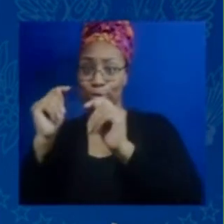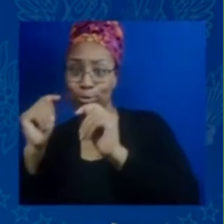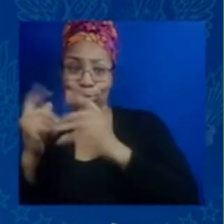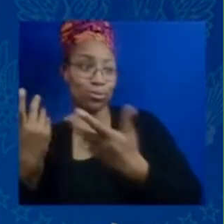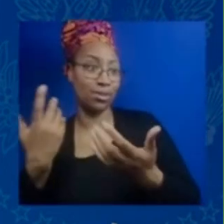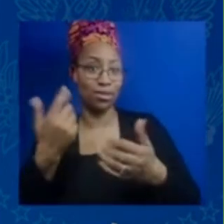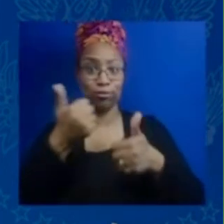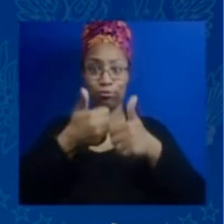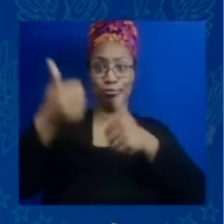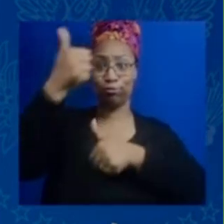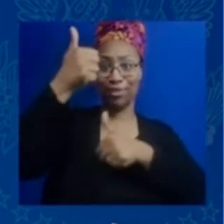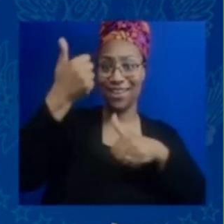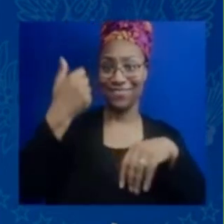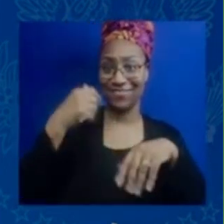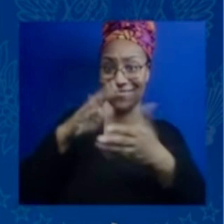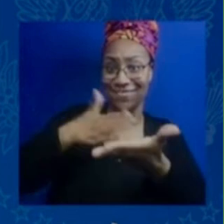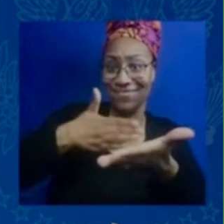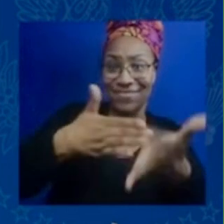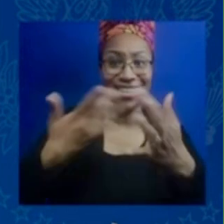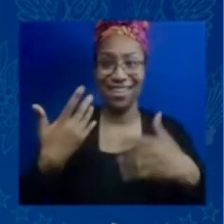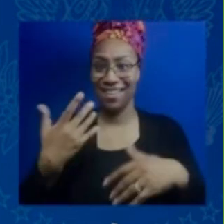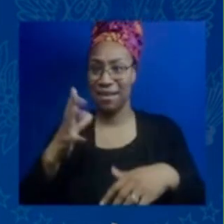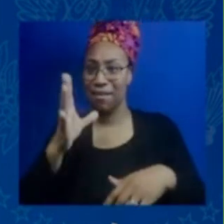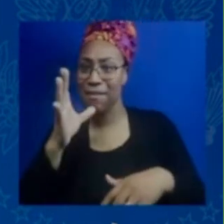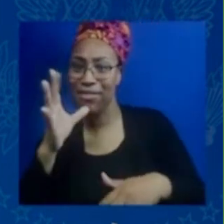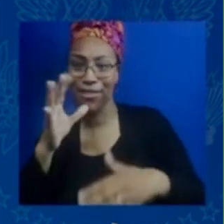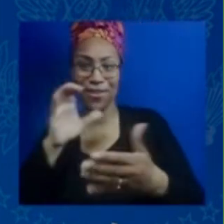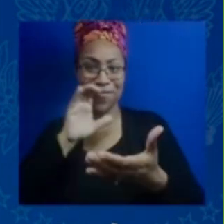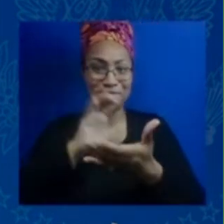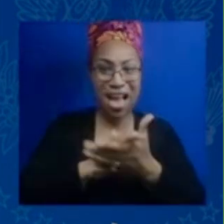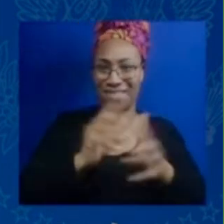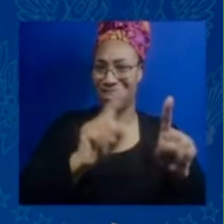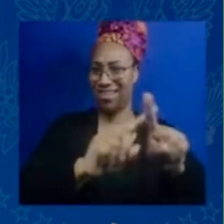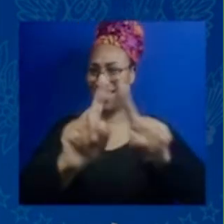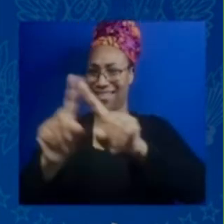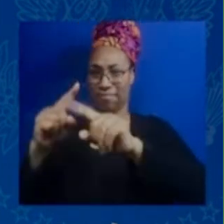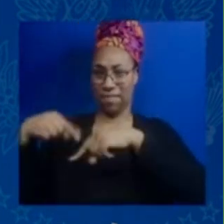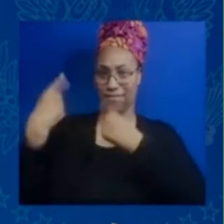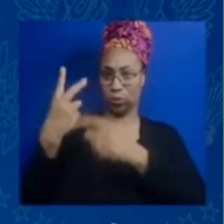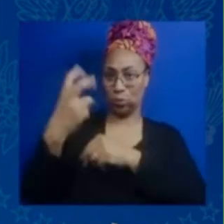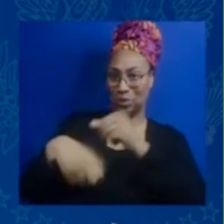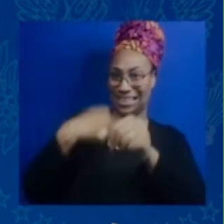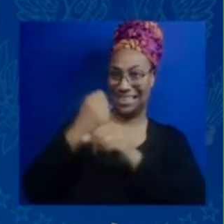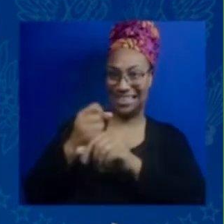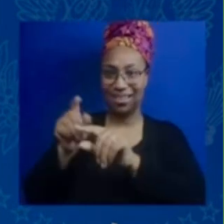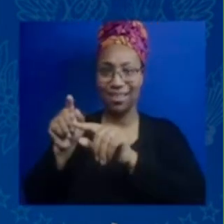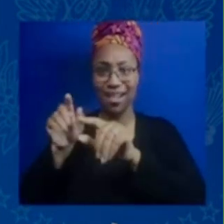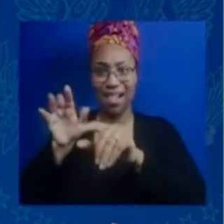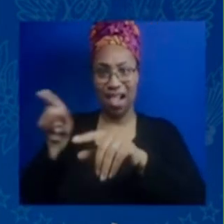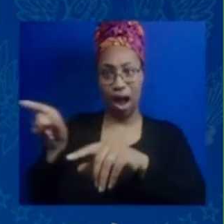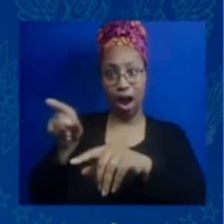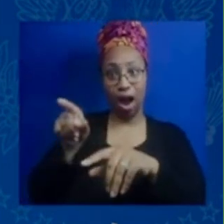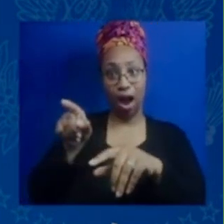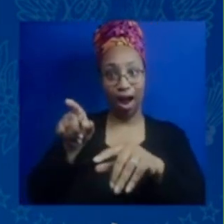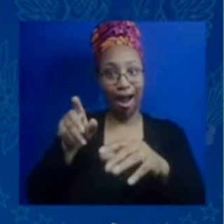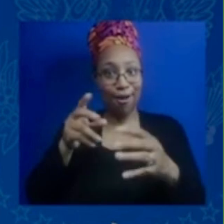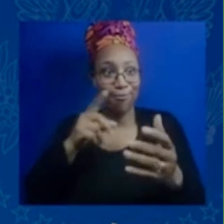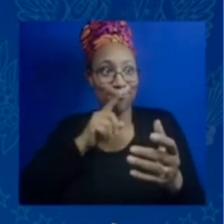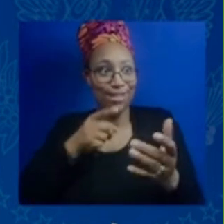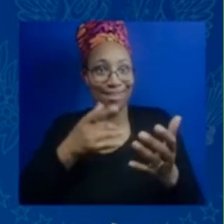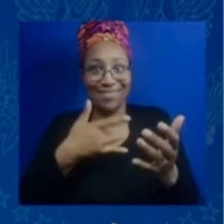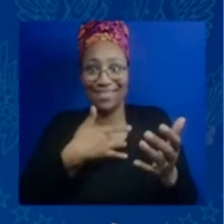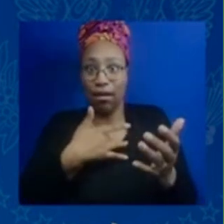and show up for yourself in this moment and that was all thanks to the world being back open back up that's amazing